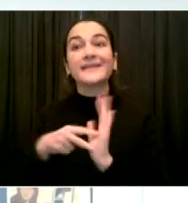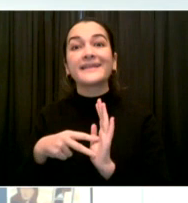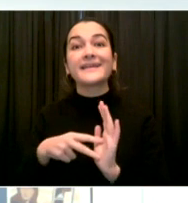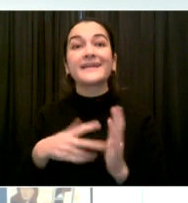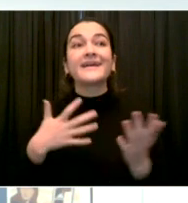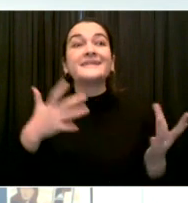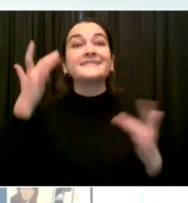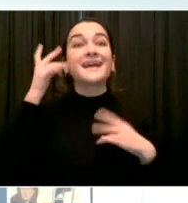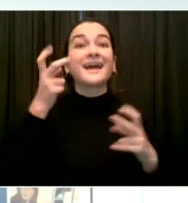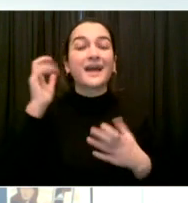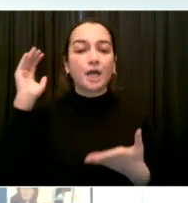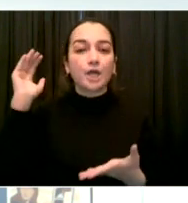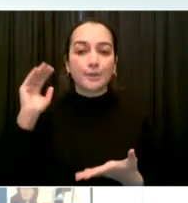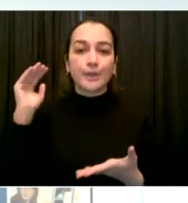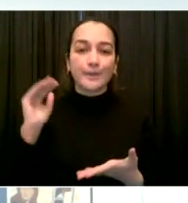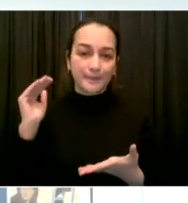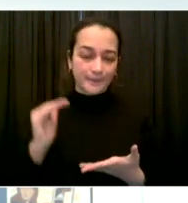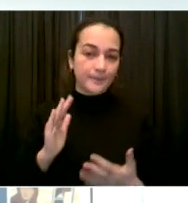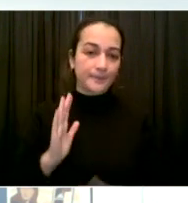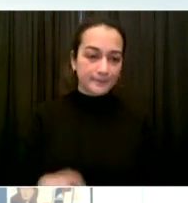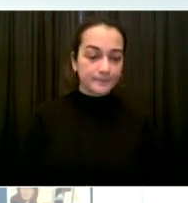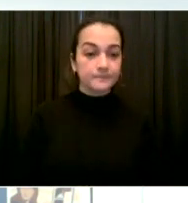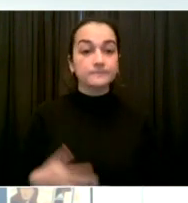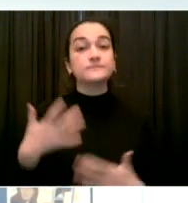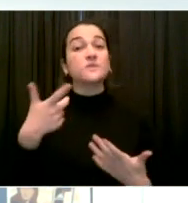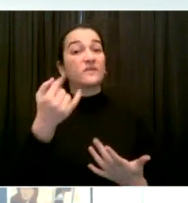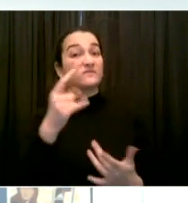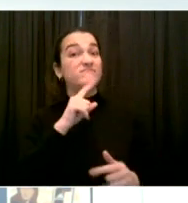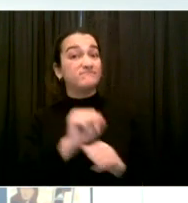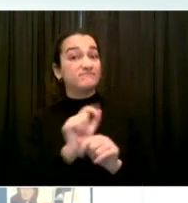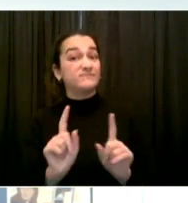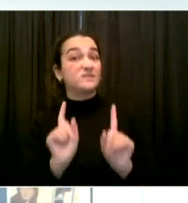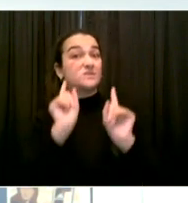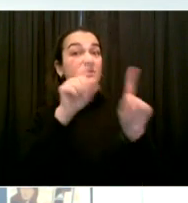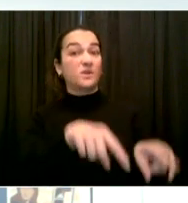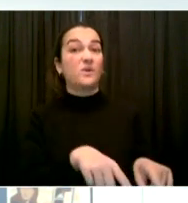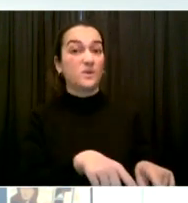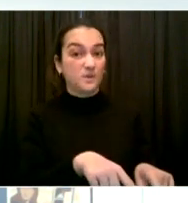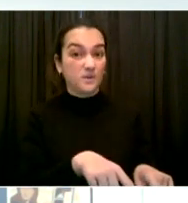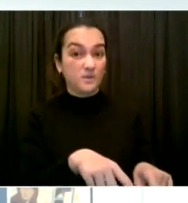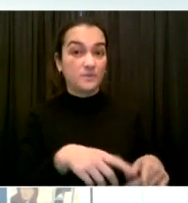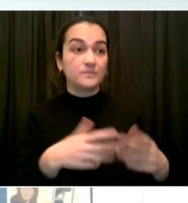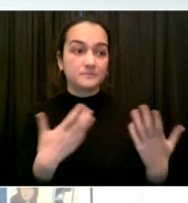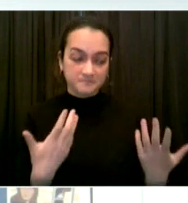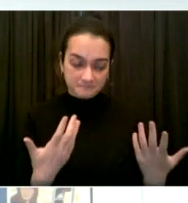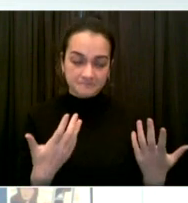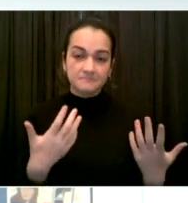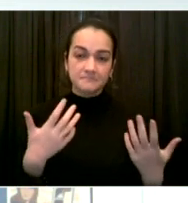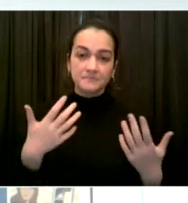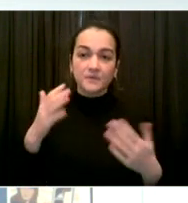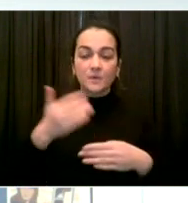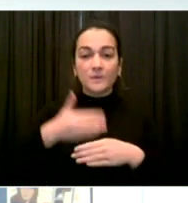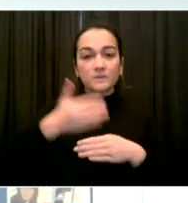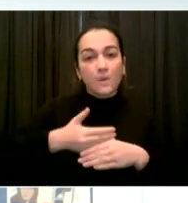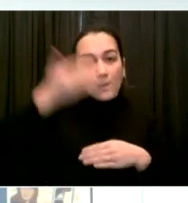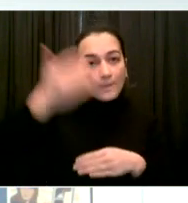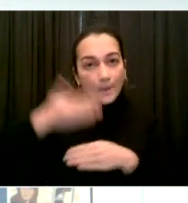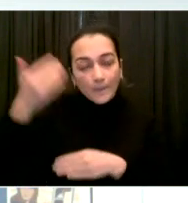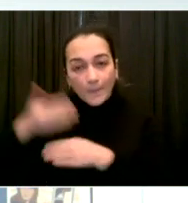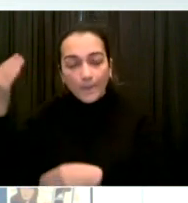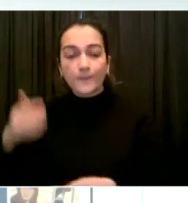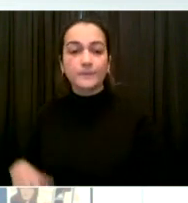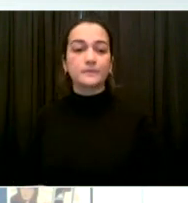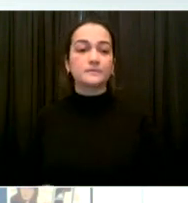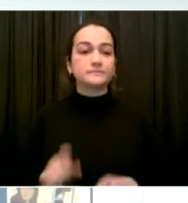those who are fully vaccinated to help reduce risk. Tests, high-quality masks, and distancing add more layers of